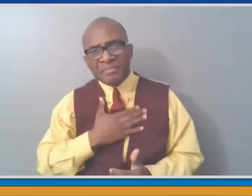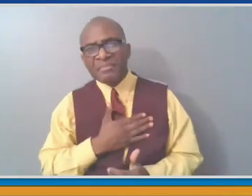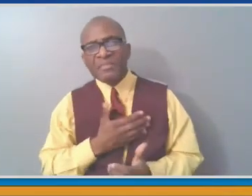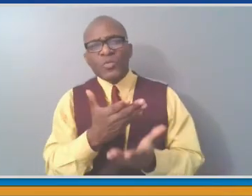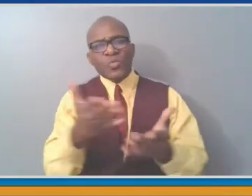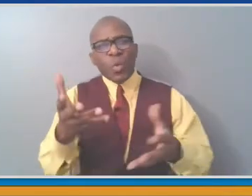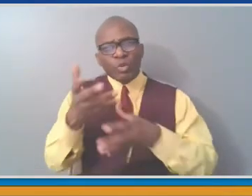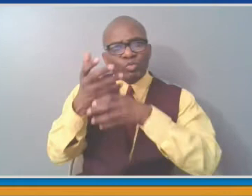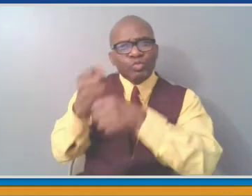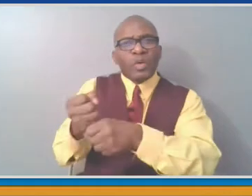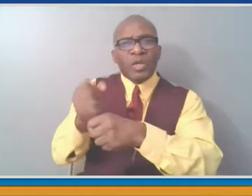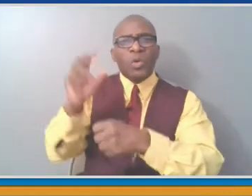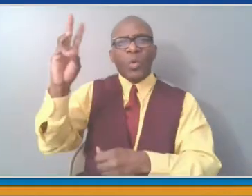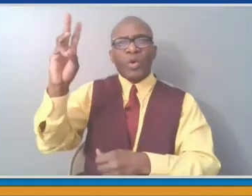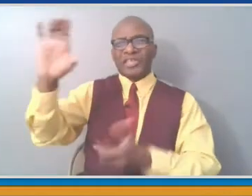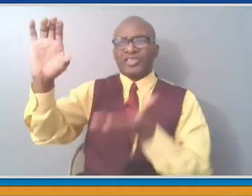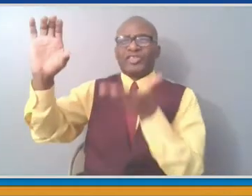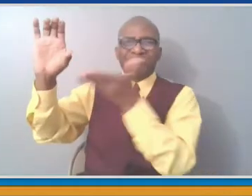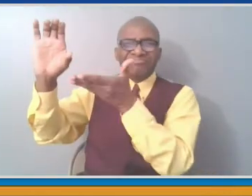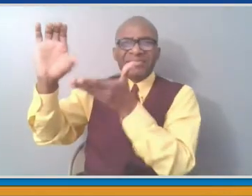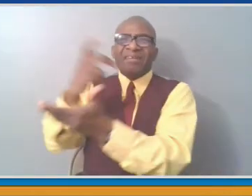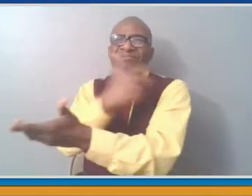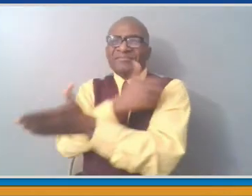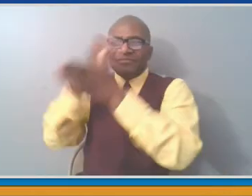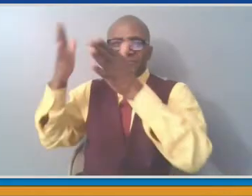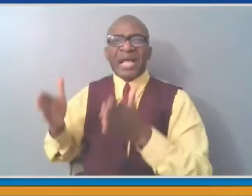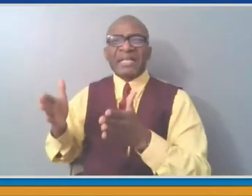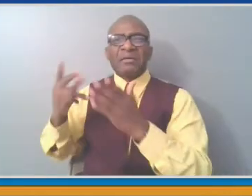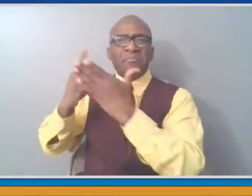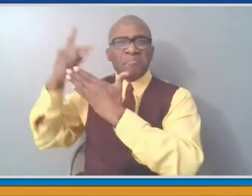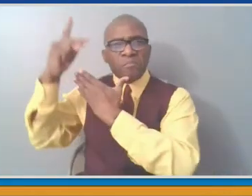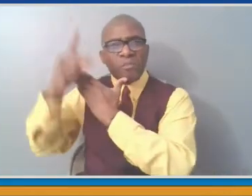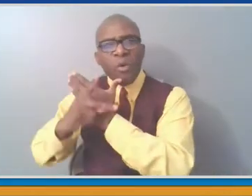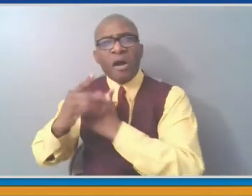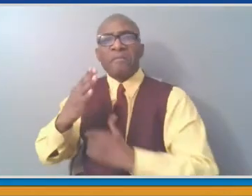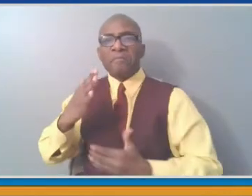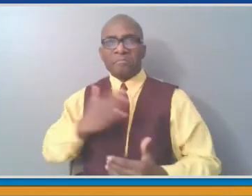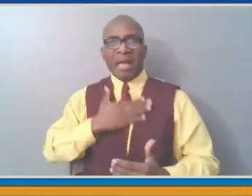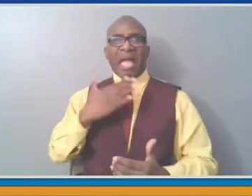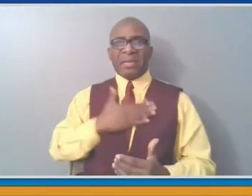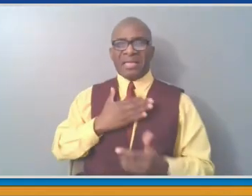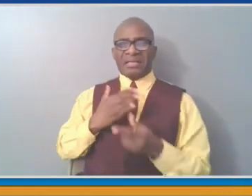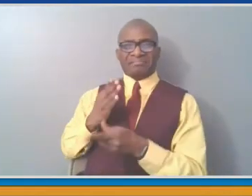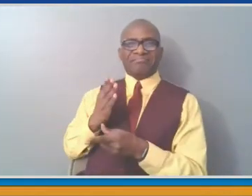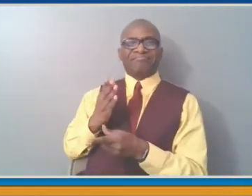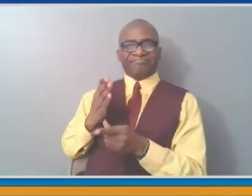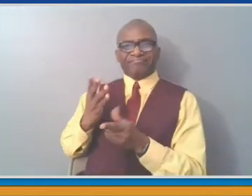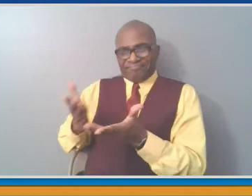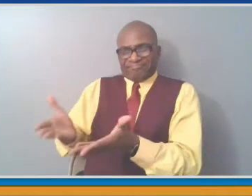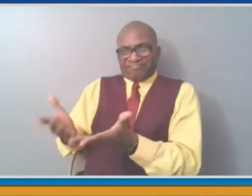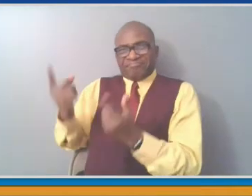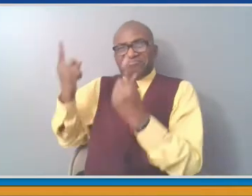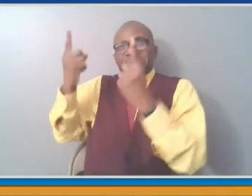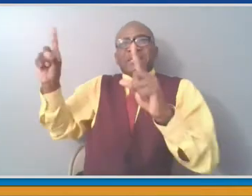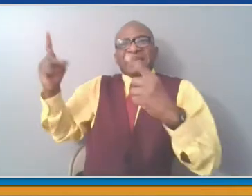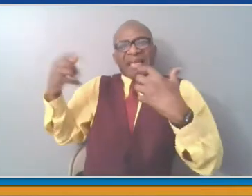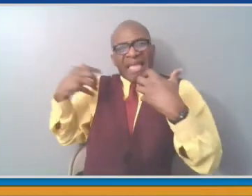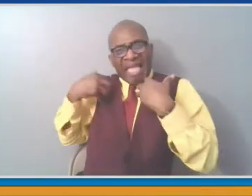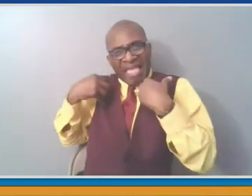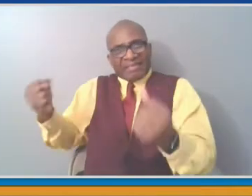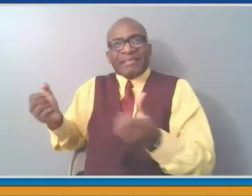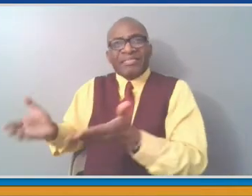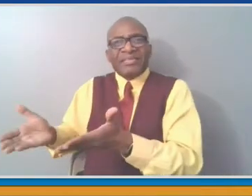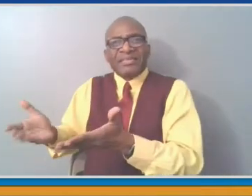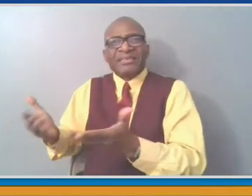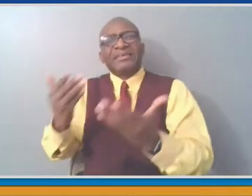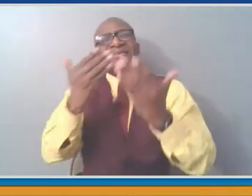Westchester County where he grew up and raised a family. So we're very thankful for the help we were given in getting him his first vaccine. And so once